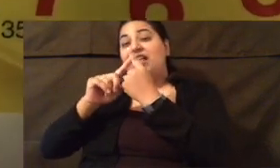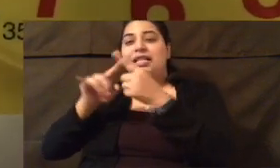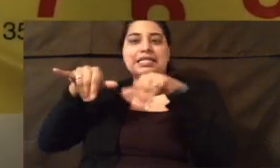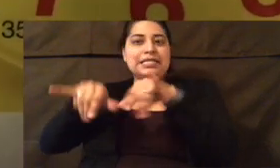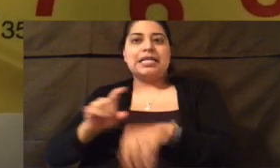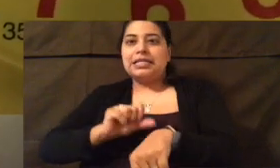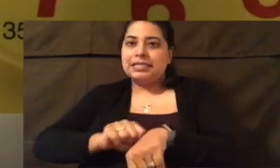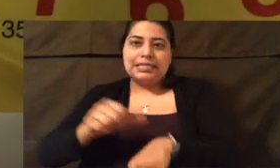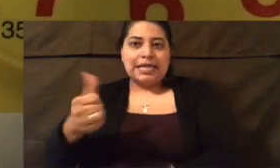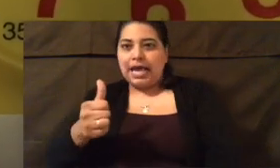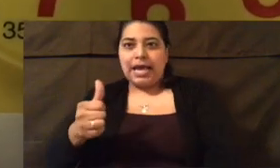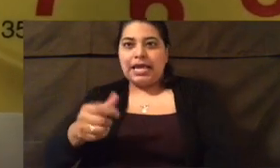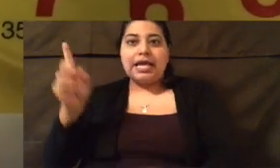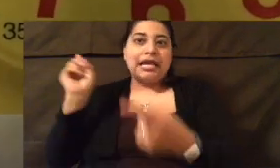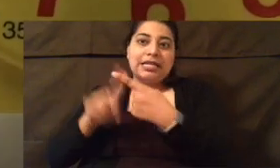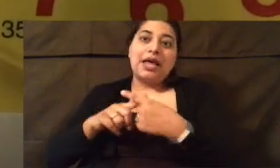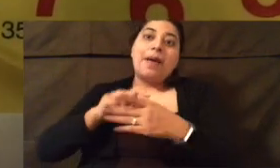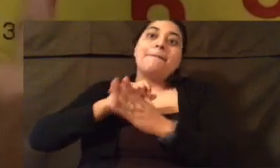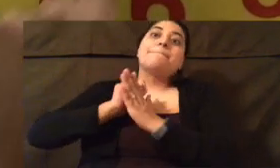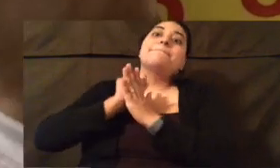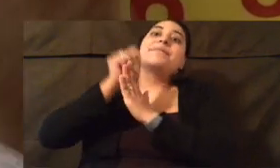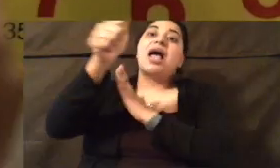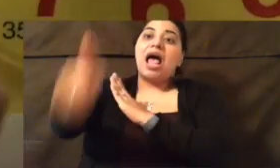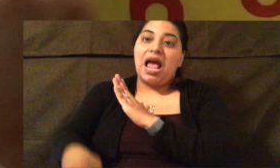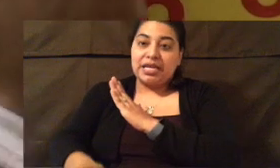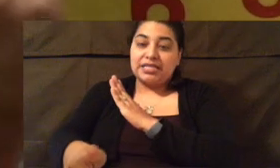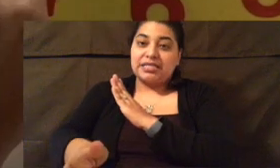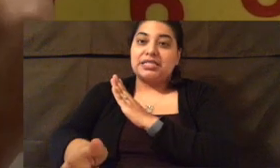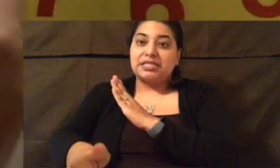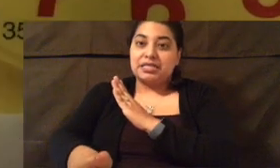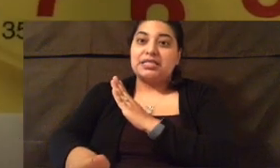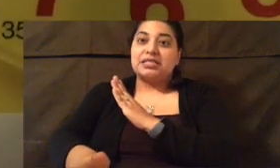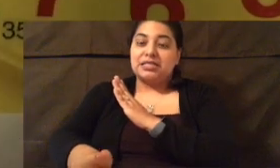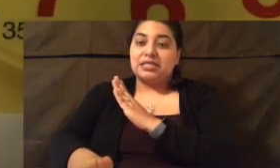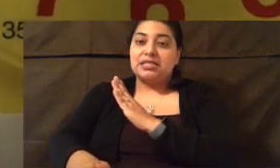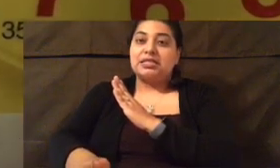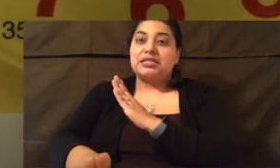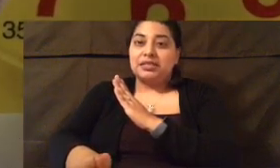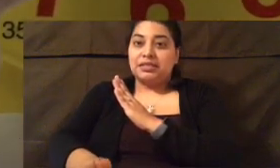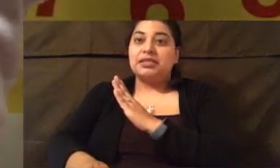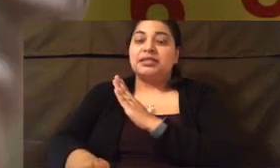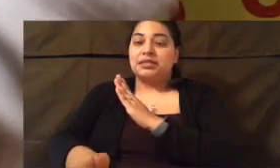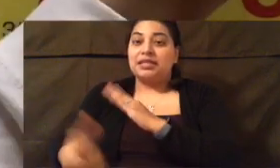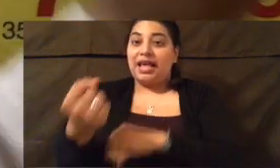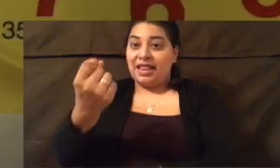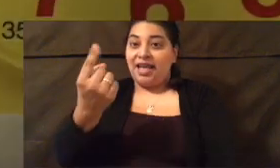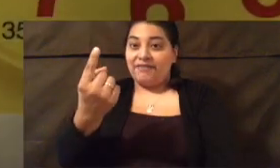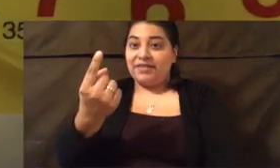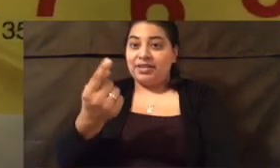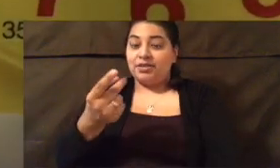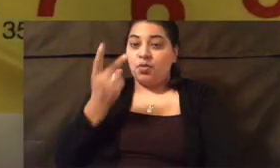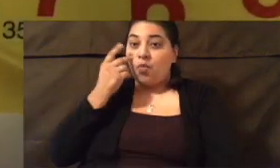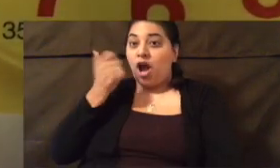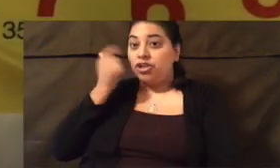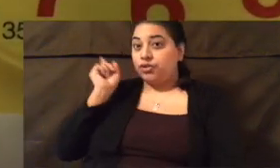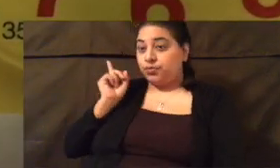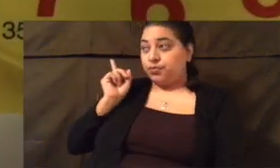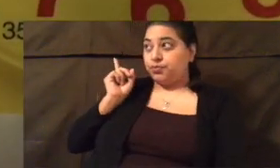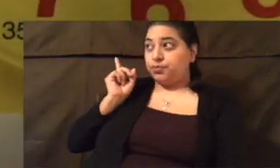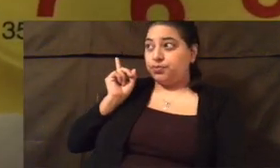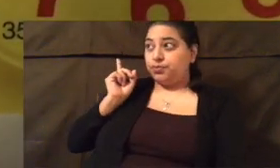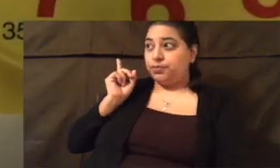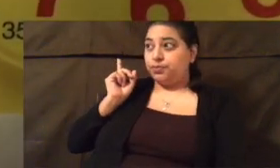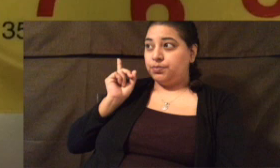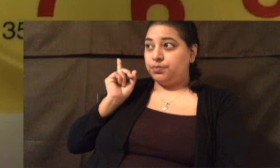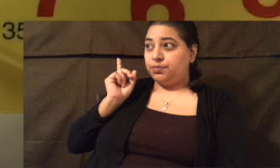it's still 10. It's still 10 o'clock. Until my minute hand travels all the way back up. Okay? So